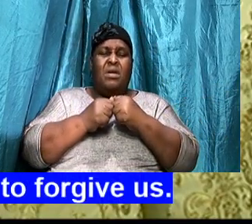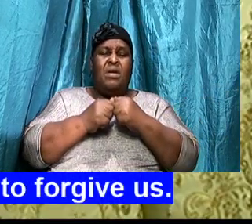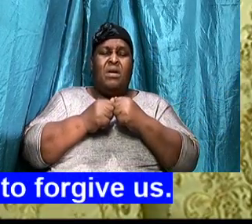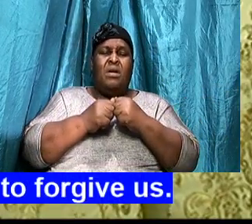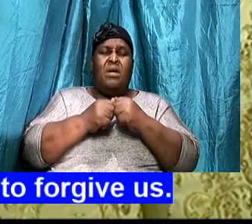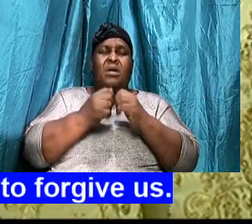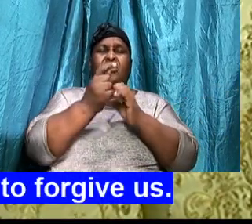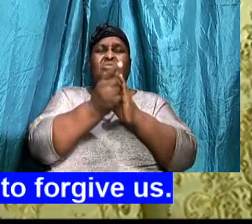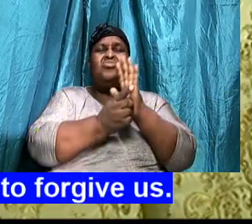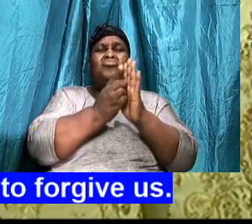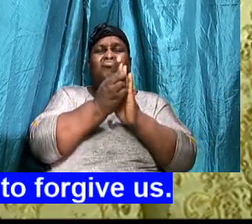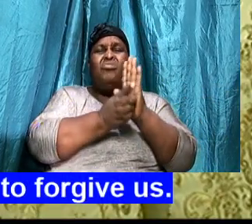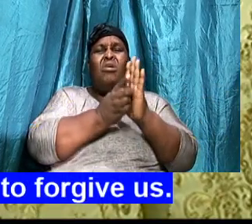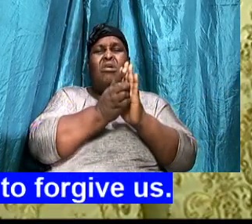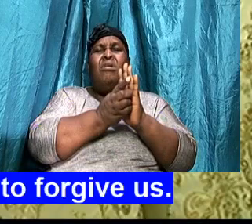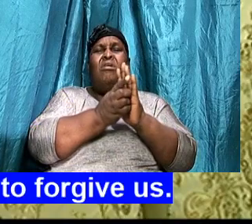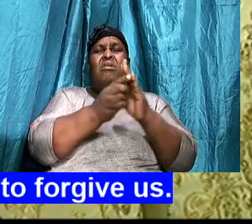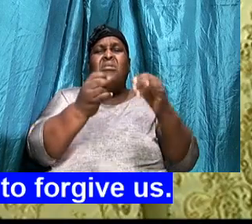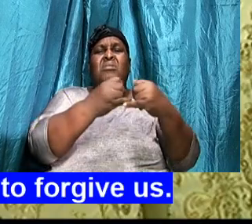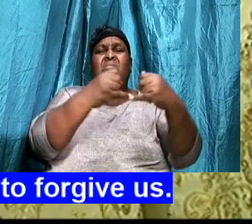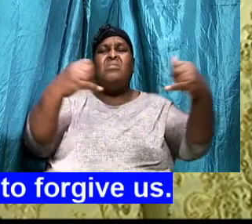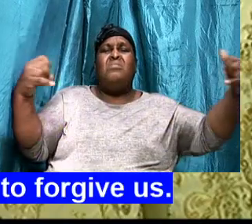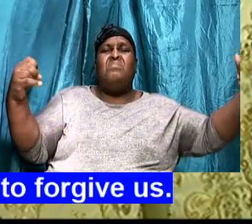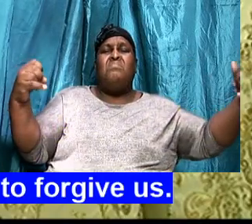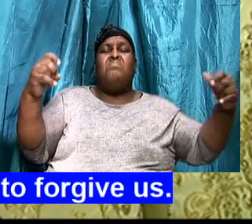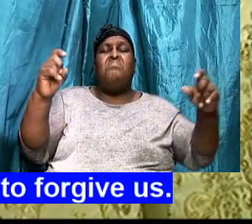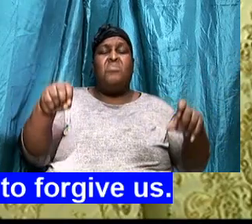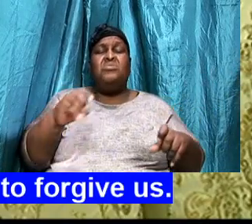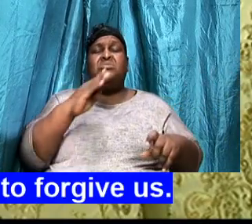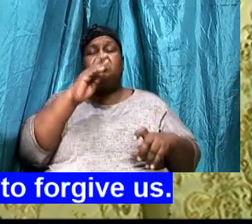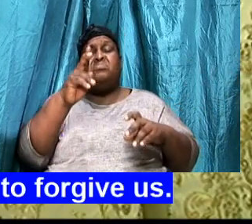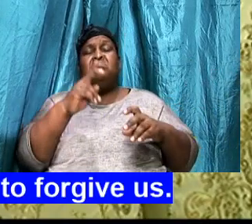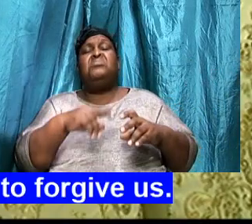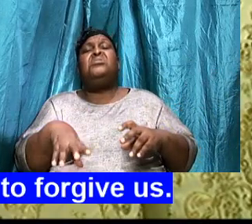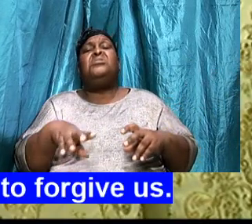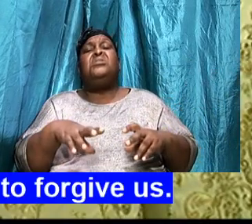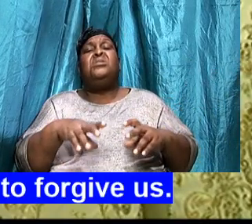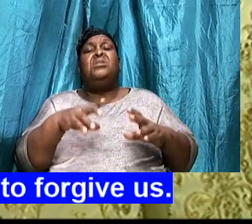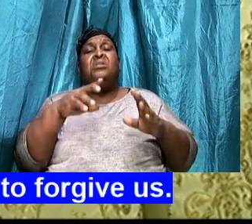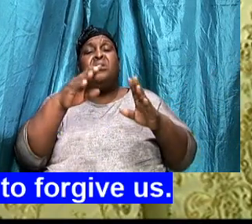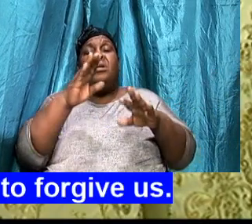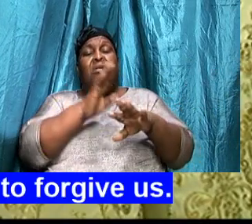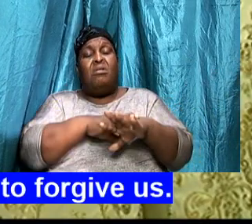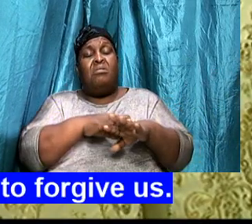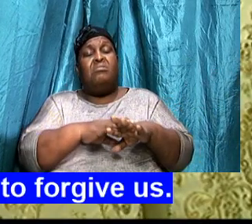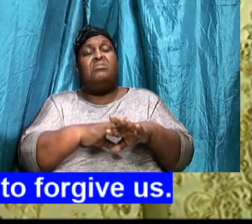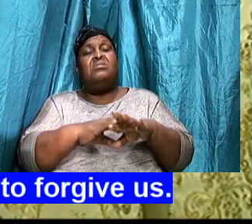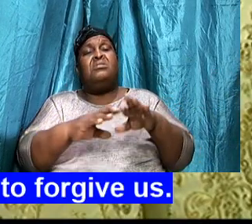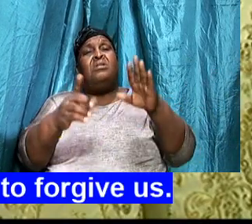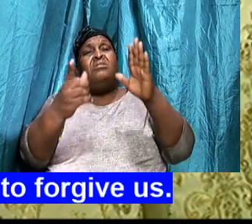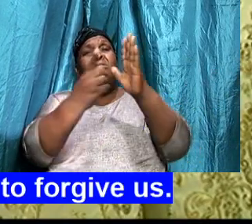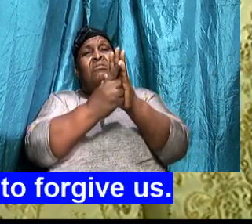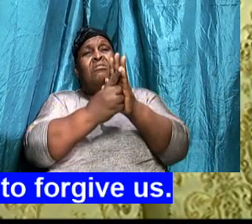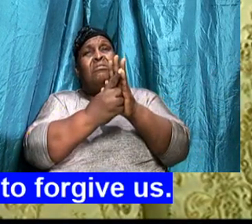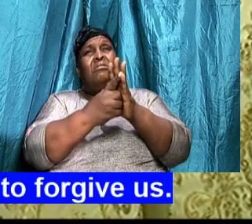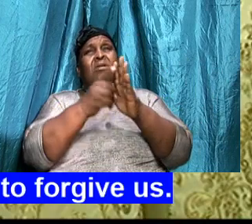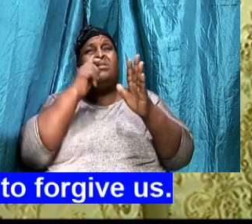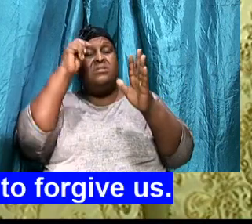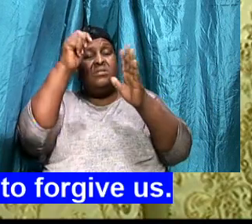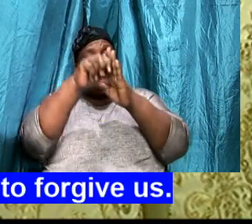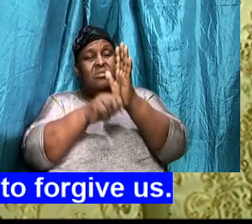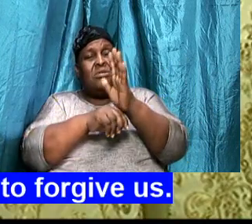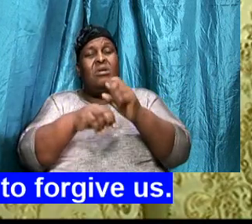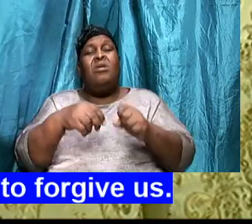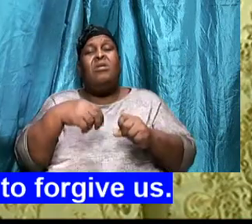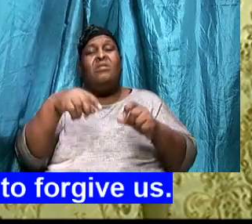Must be based, Upon the principles, And the statutes, Of the Lord, If you